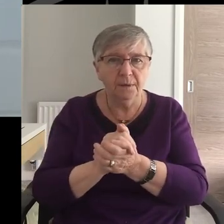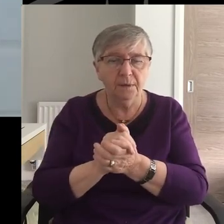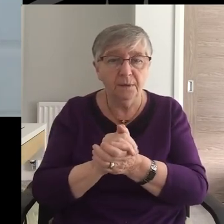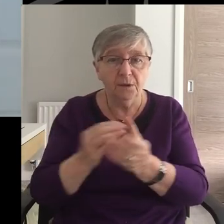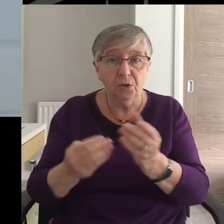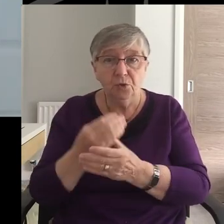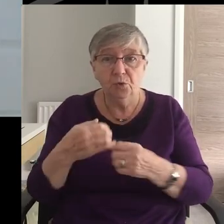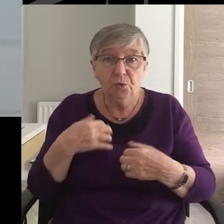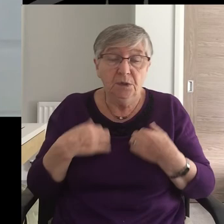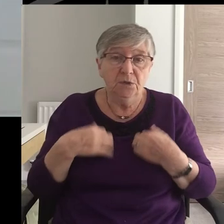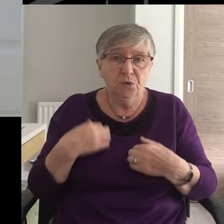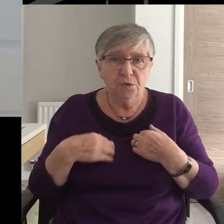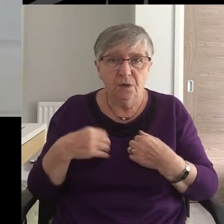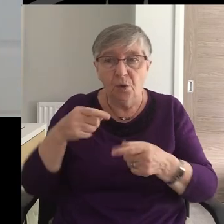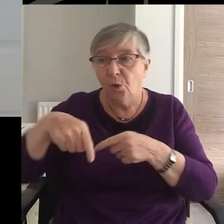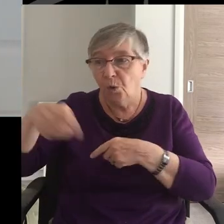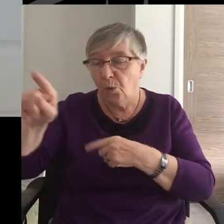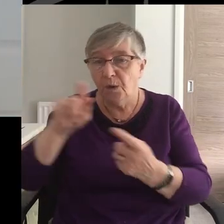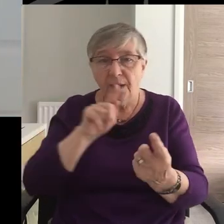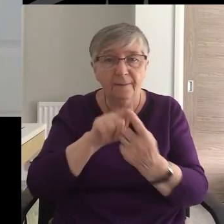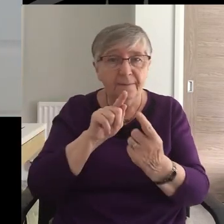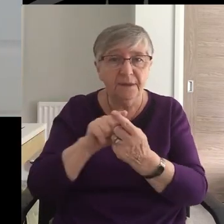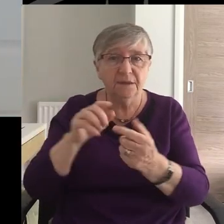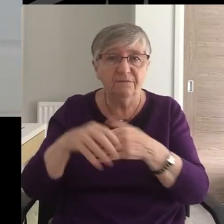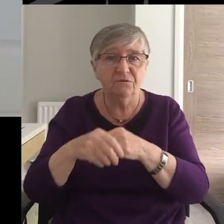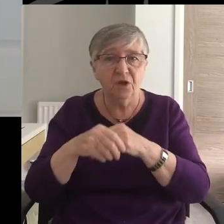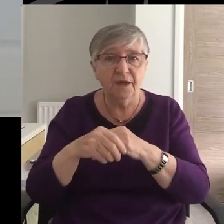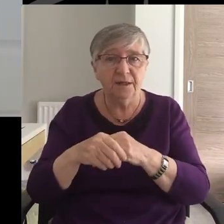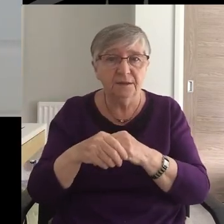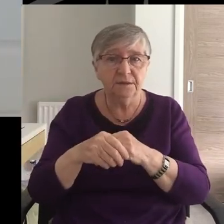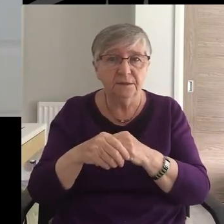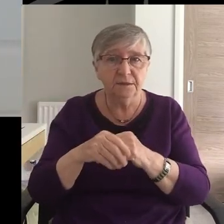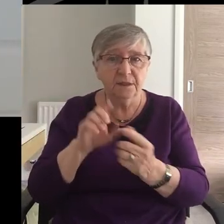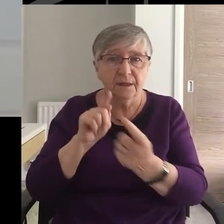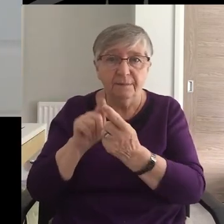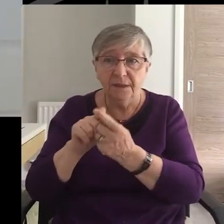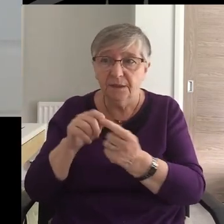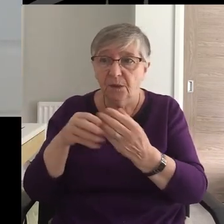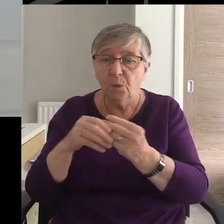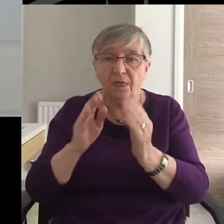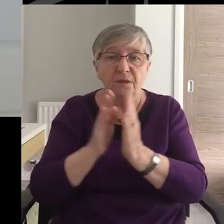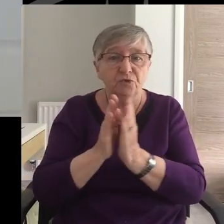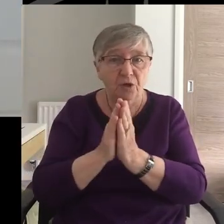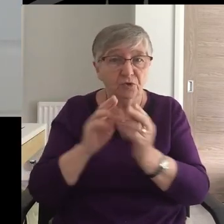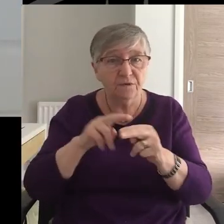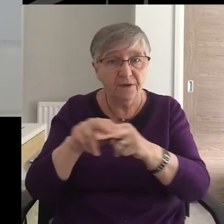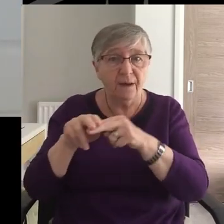Enthusiasm For getting out And meeting up With their friends Meeting up With their church family